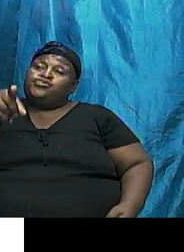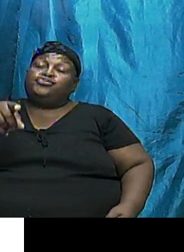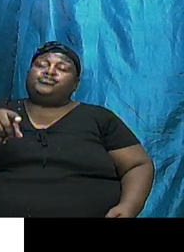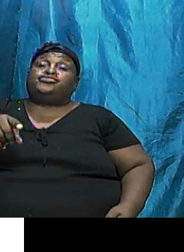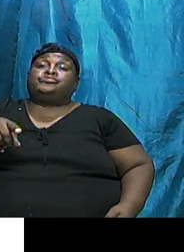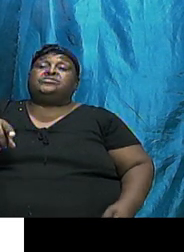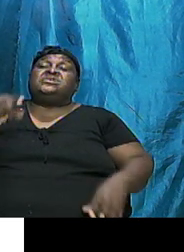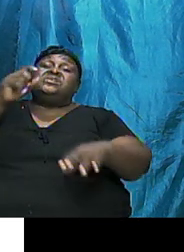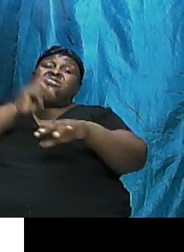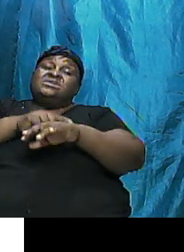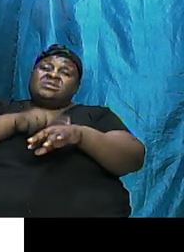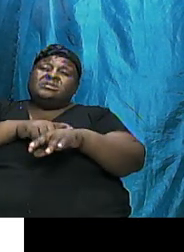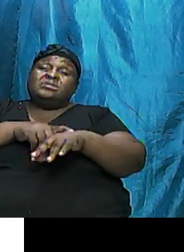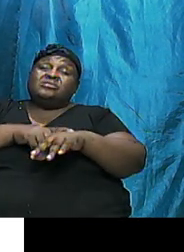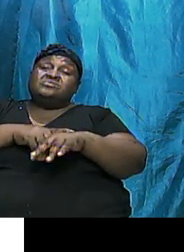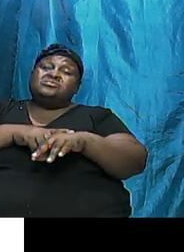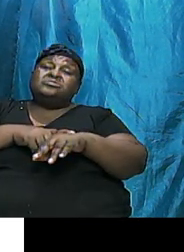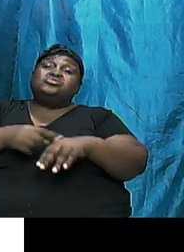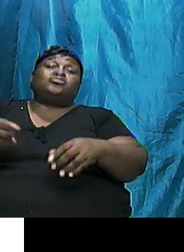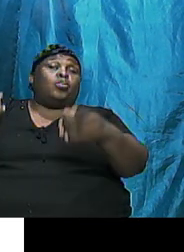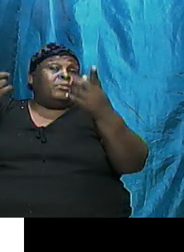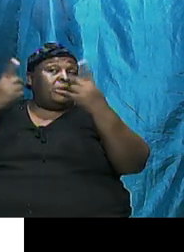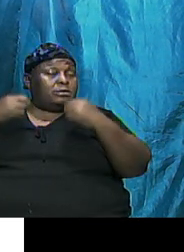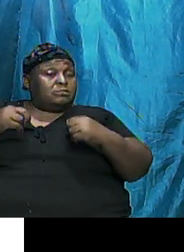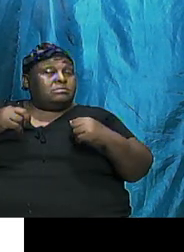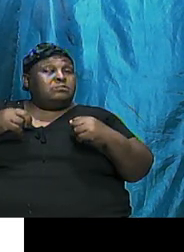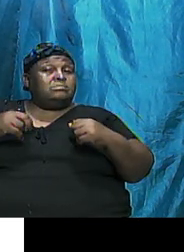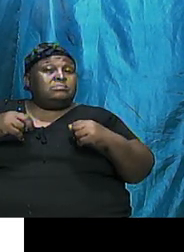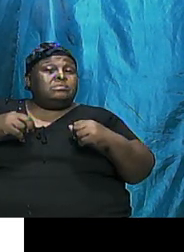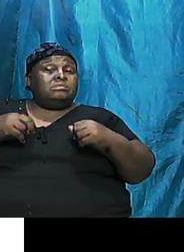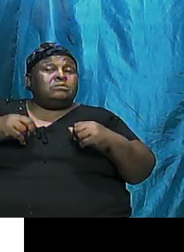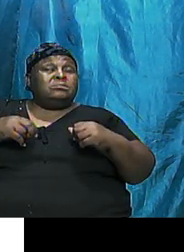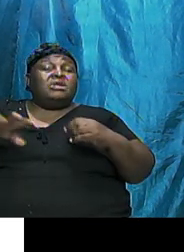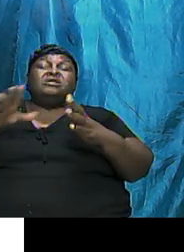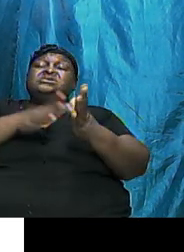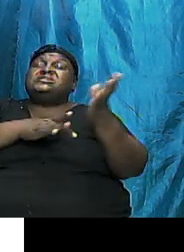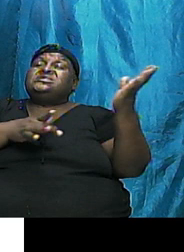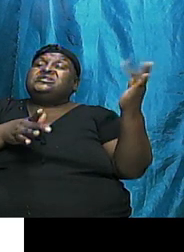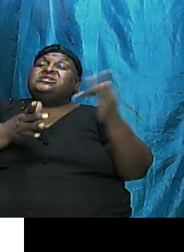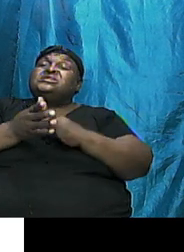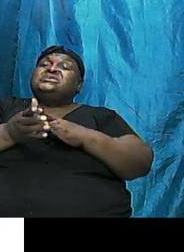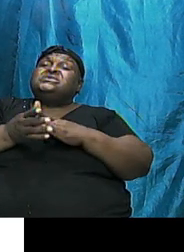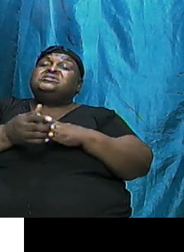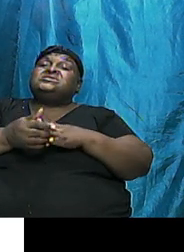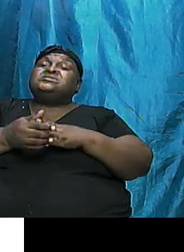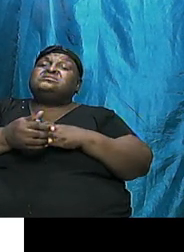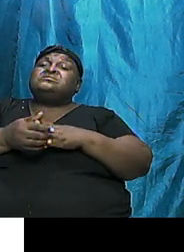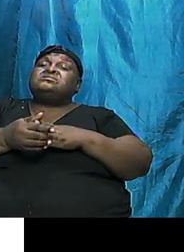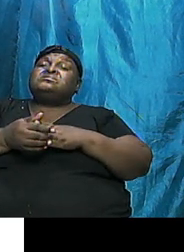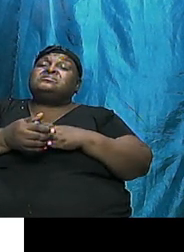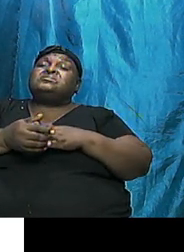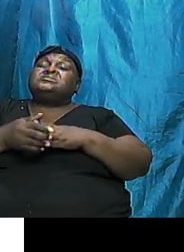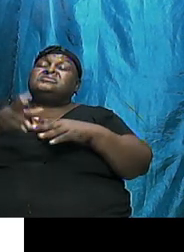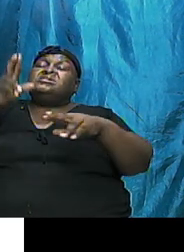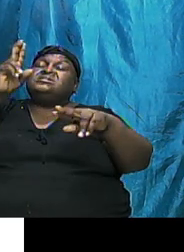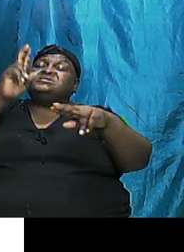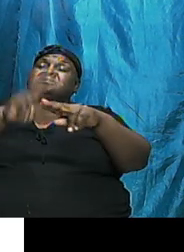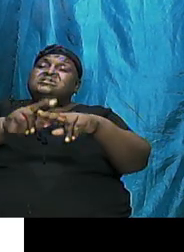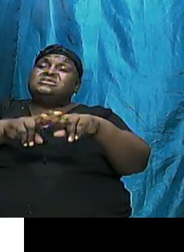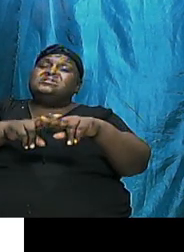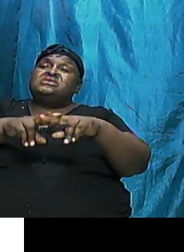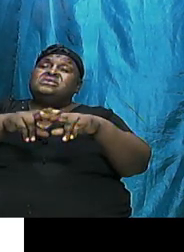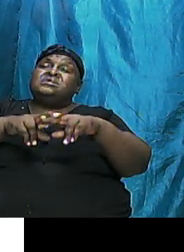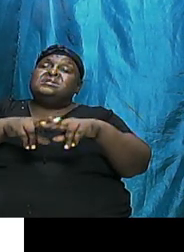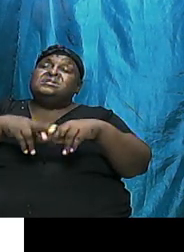The Time Time Going To Come And Jesus Is Going To Sit In The Same